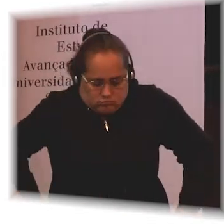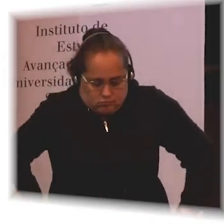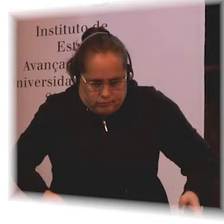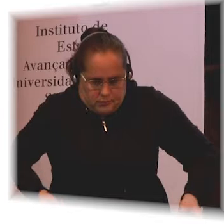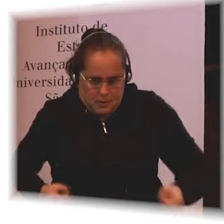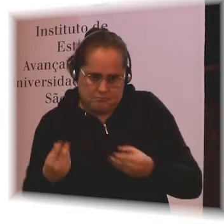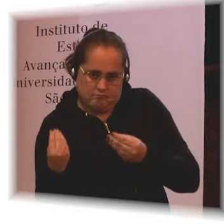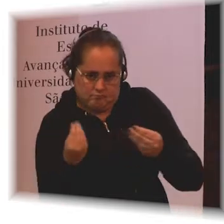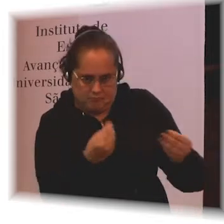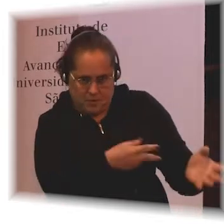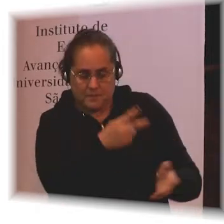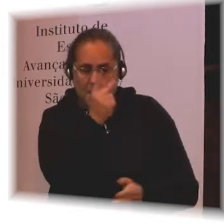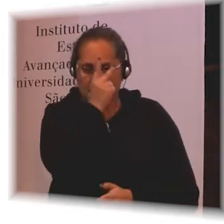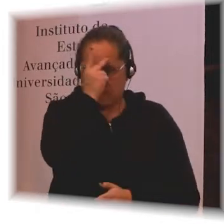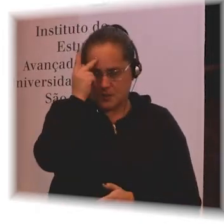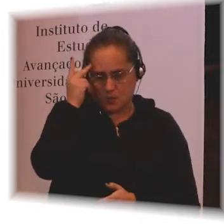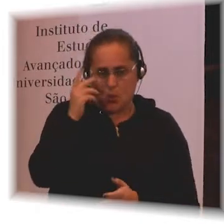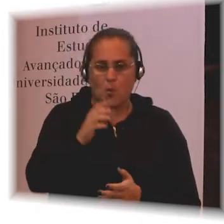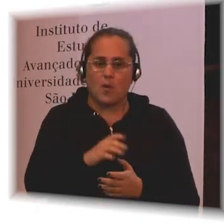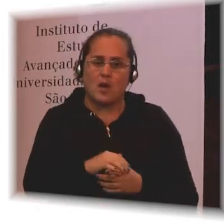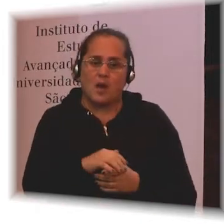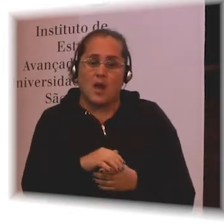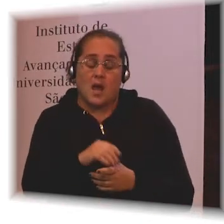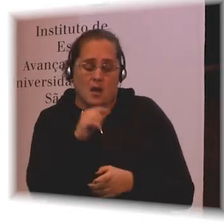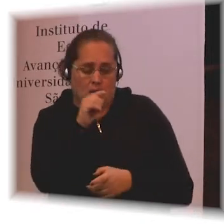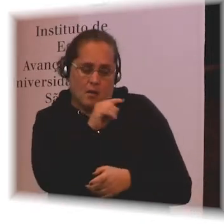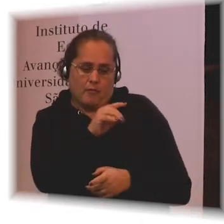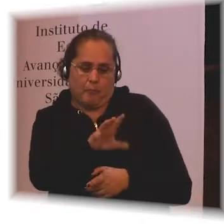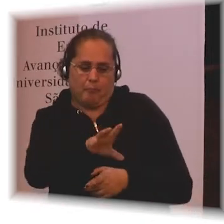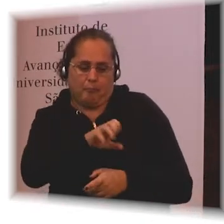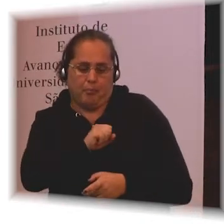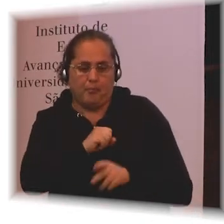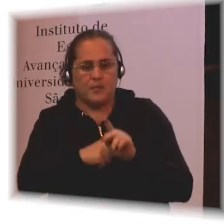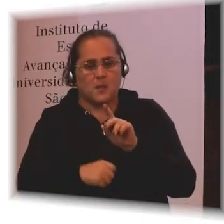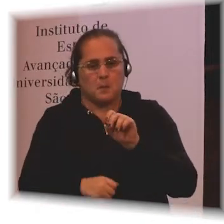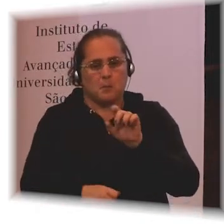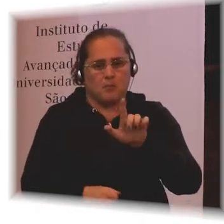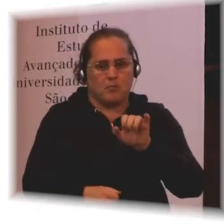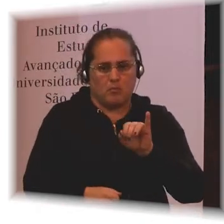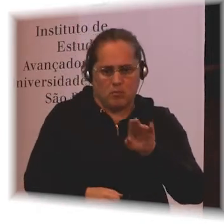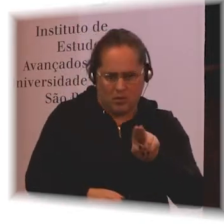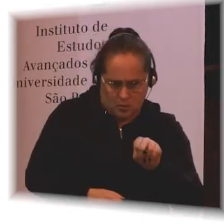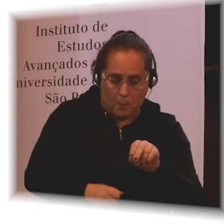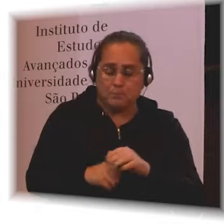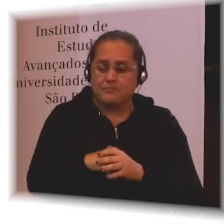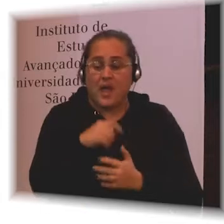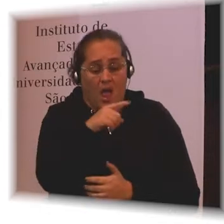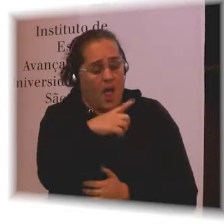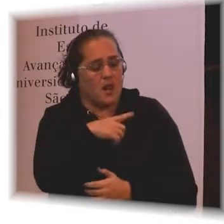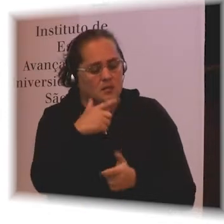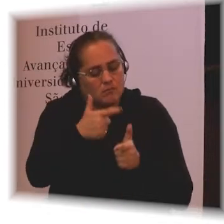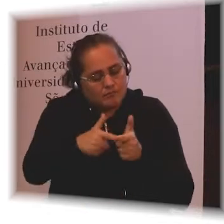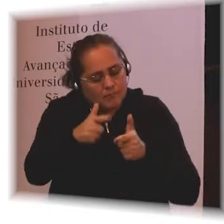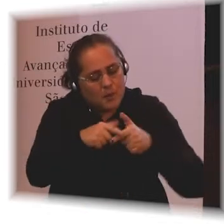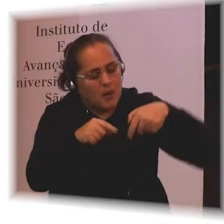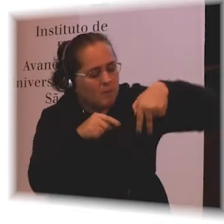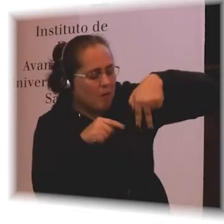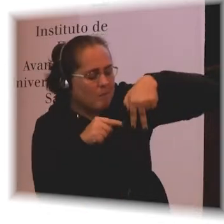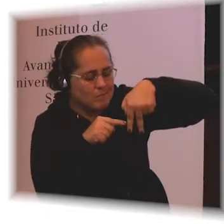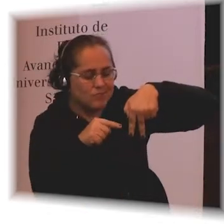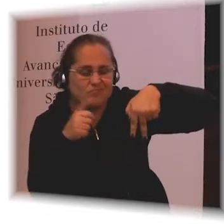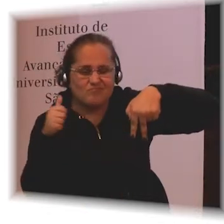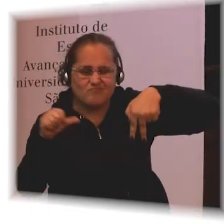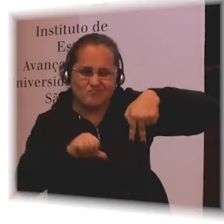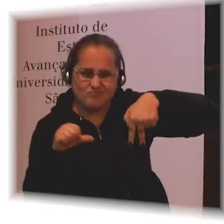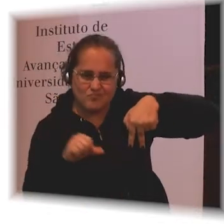the polio, the functional difficulties, the ability to walk, but you've enabled people to be more independent and therefore have a job.